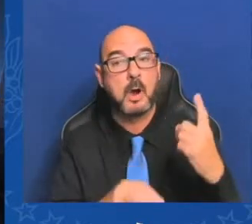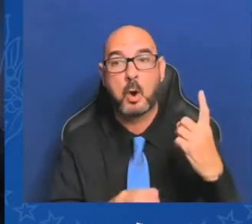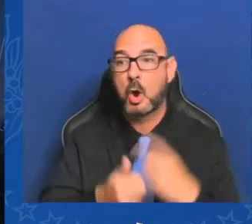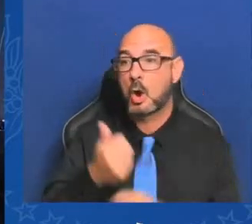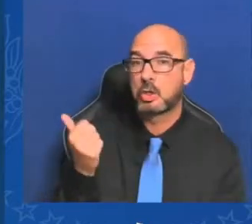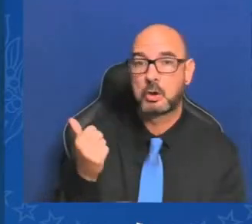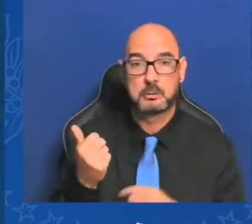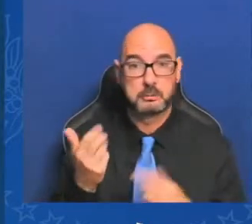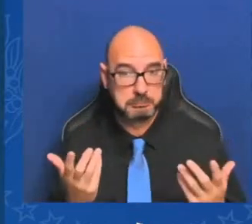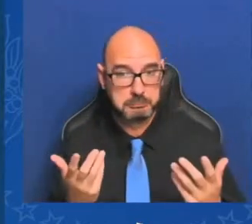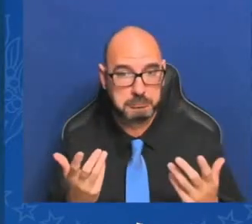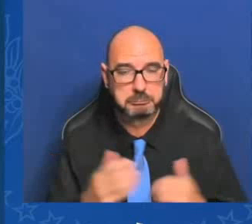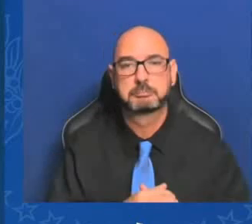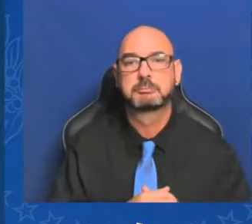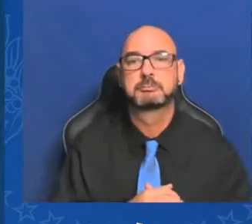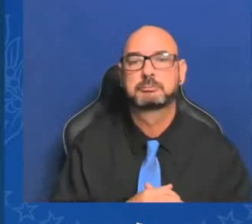I'll end this with this.